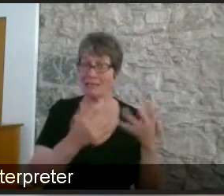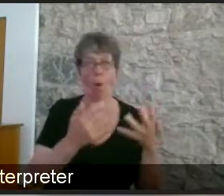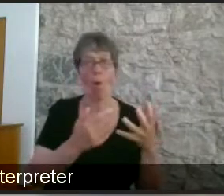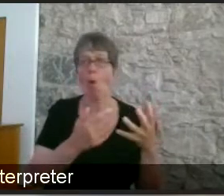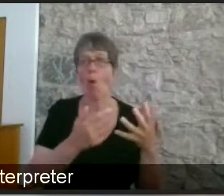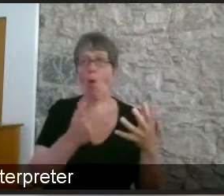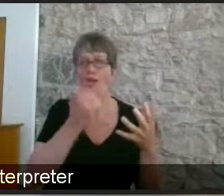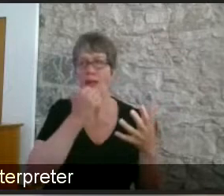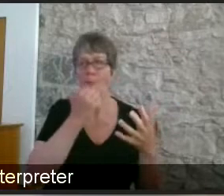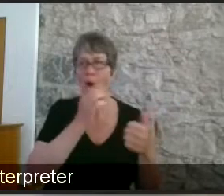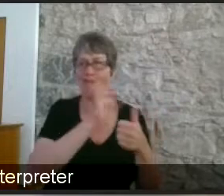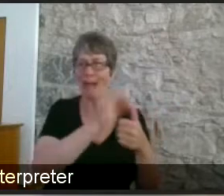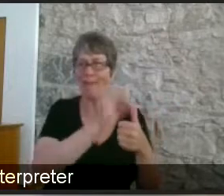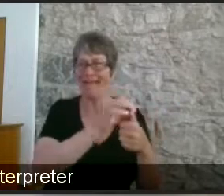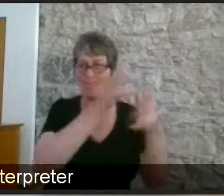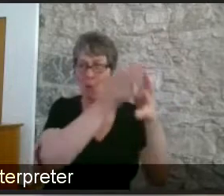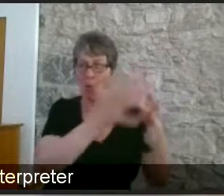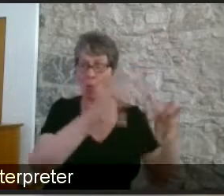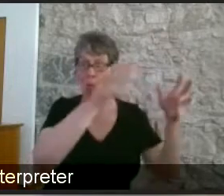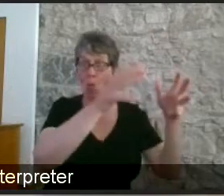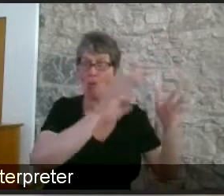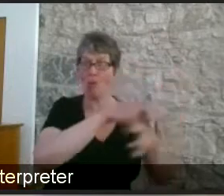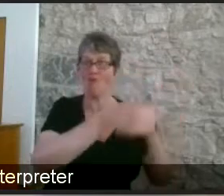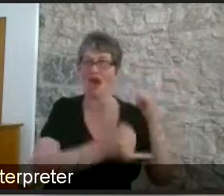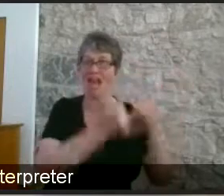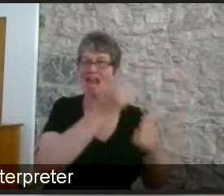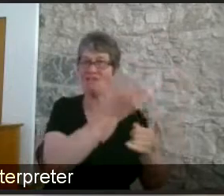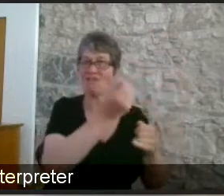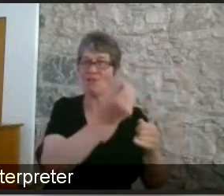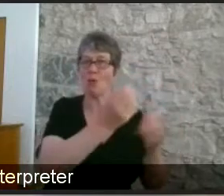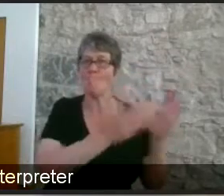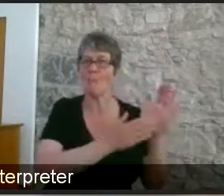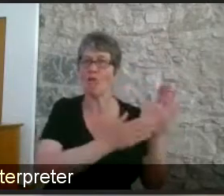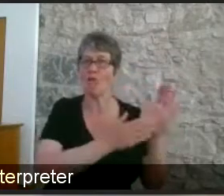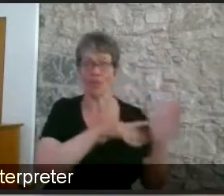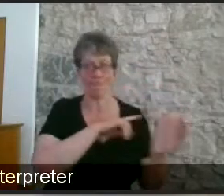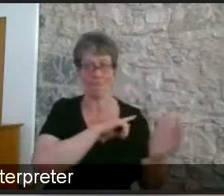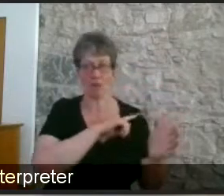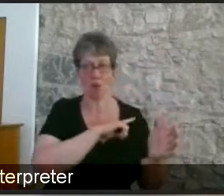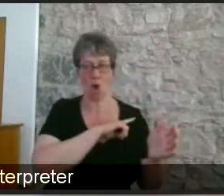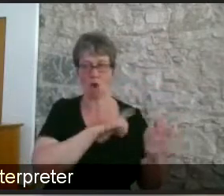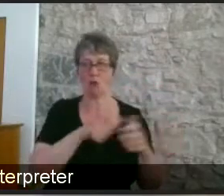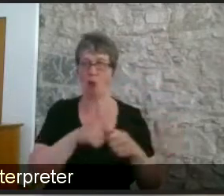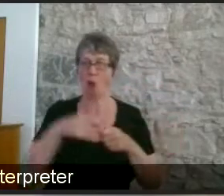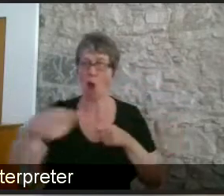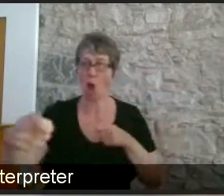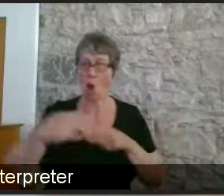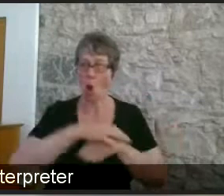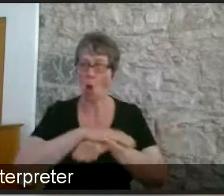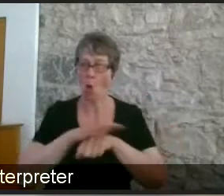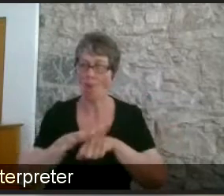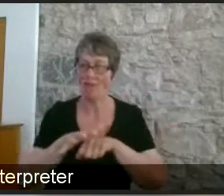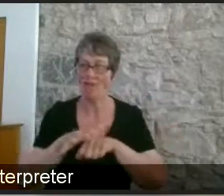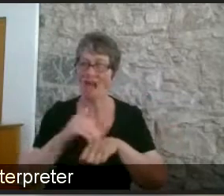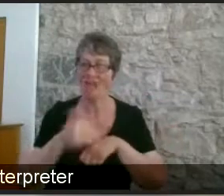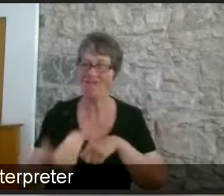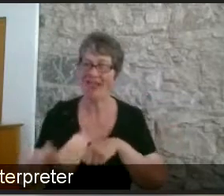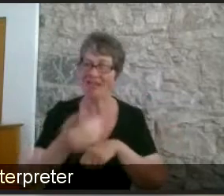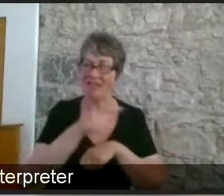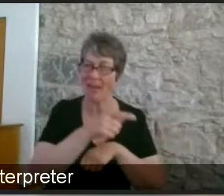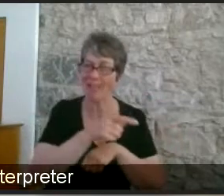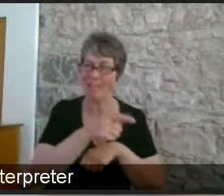office and people's changing circumstances long covered has also increased application practice works so people's impairment type they're changing